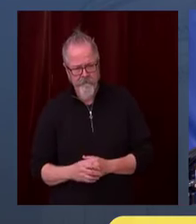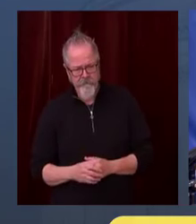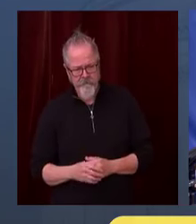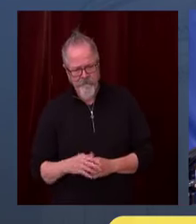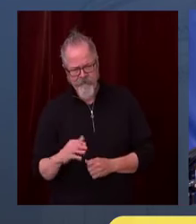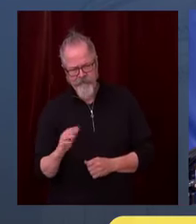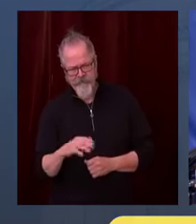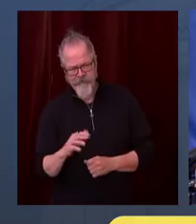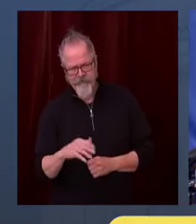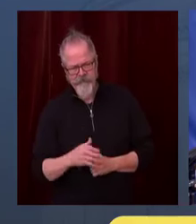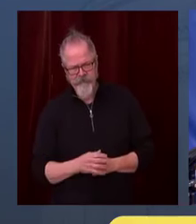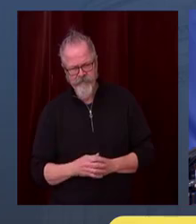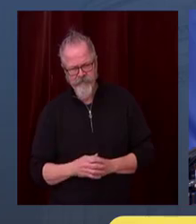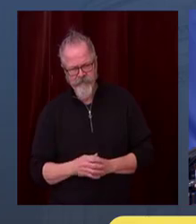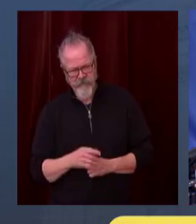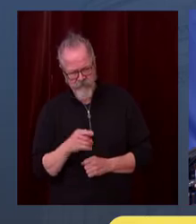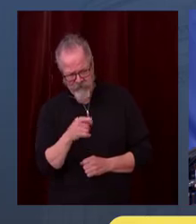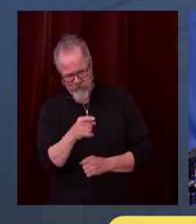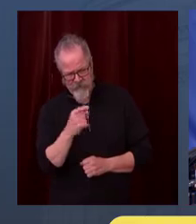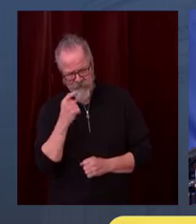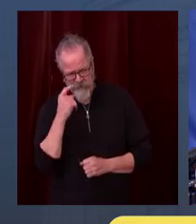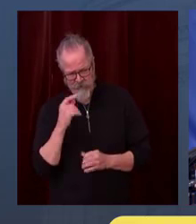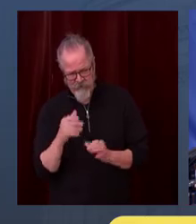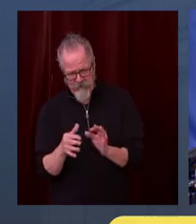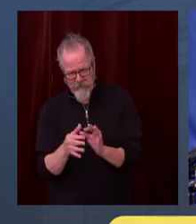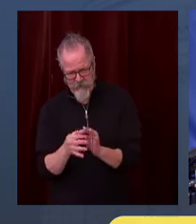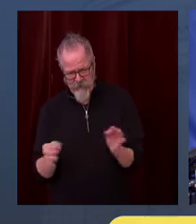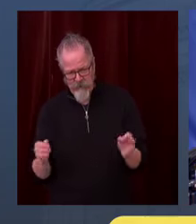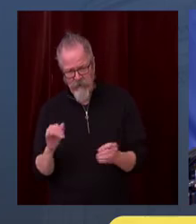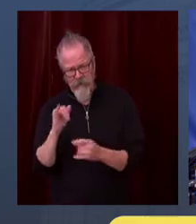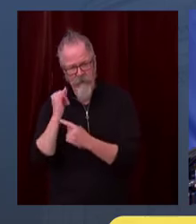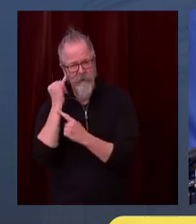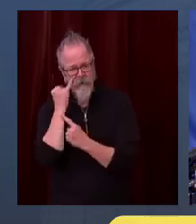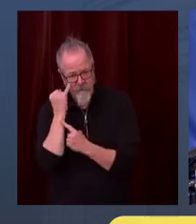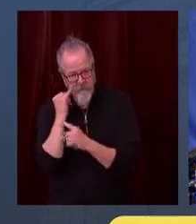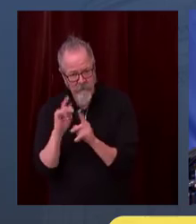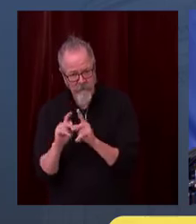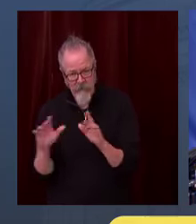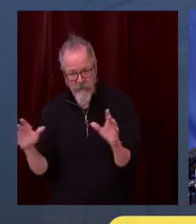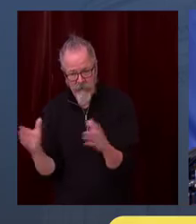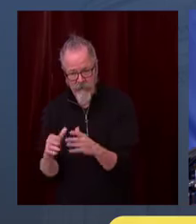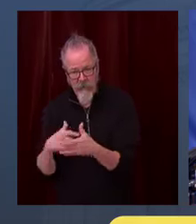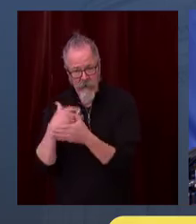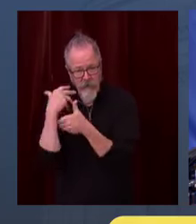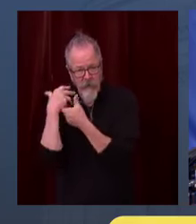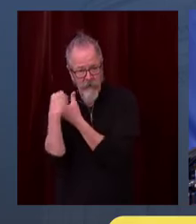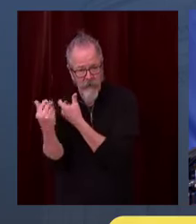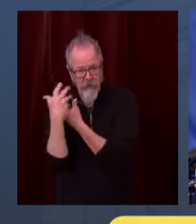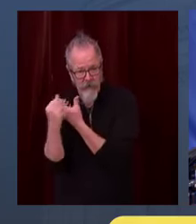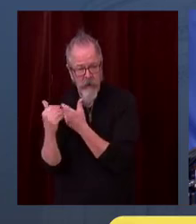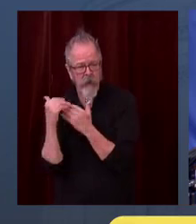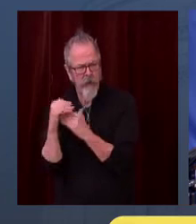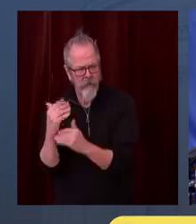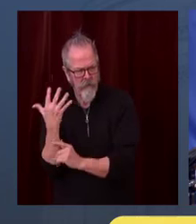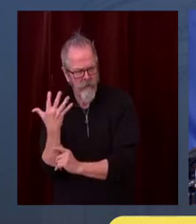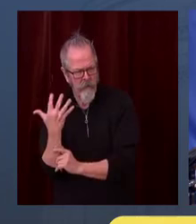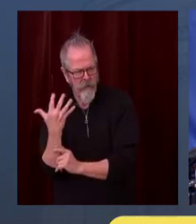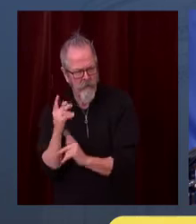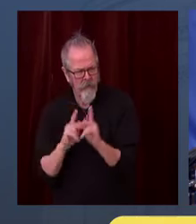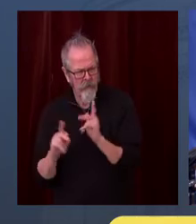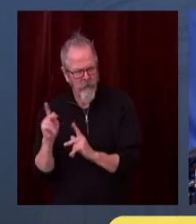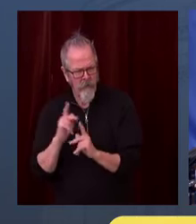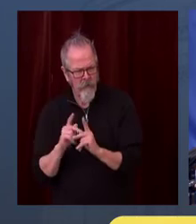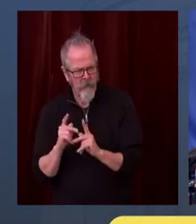gatherings to limit it to five people outside their household, why are we having professional football games with, you know,